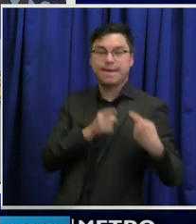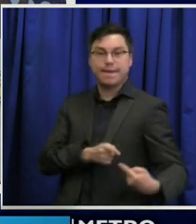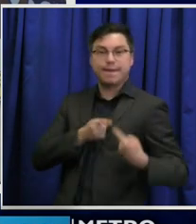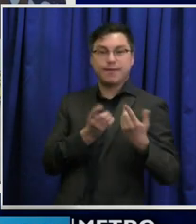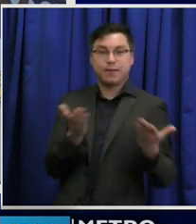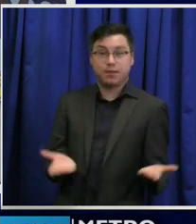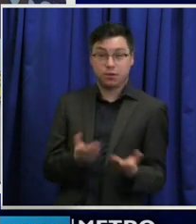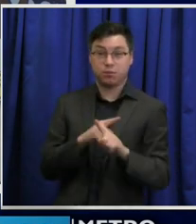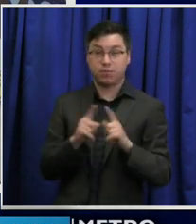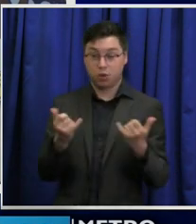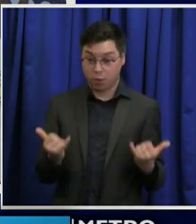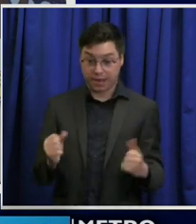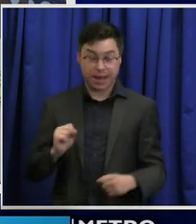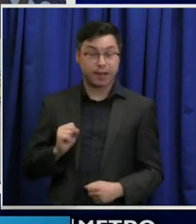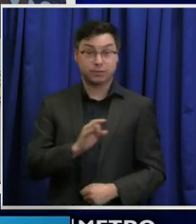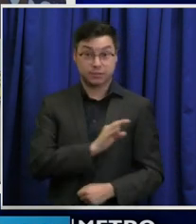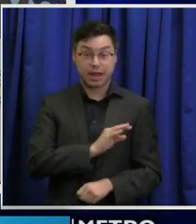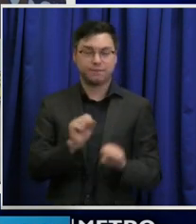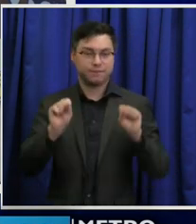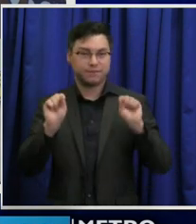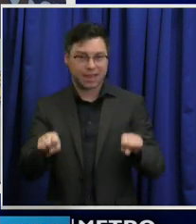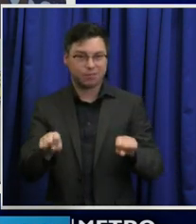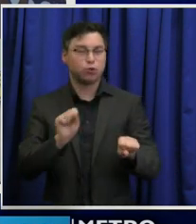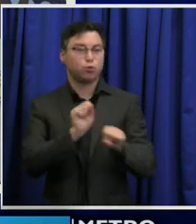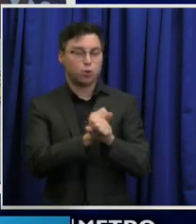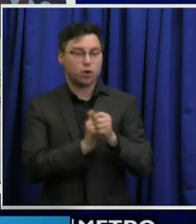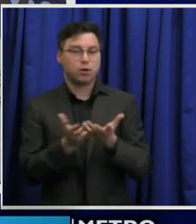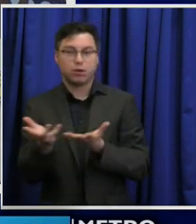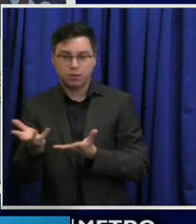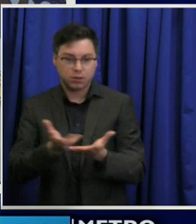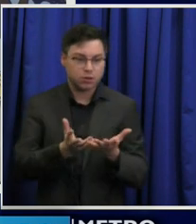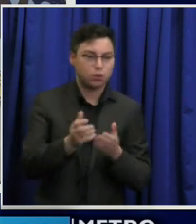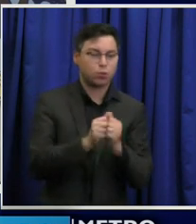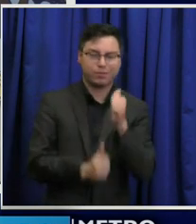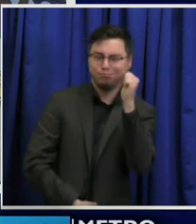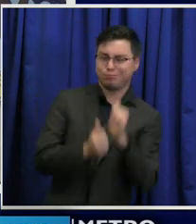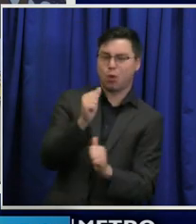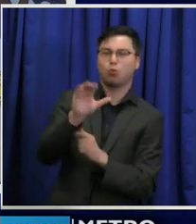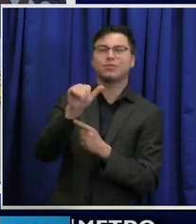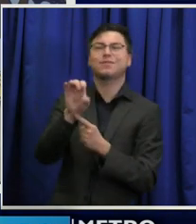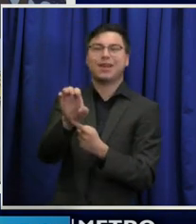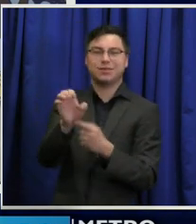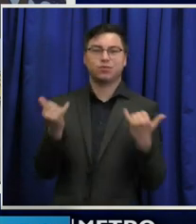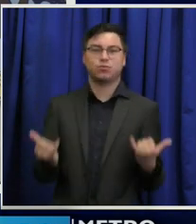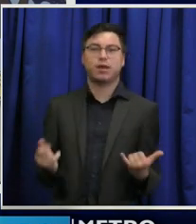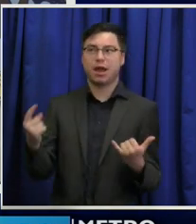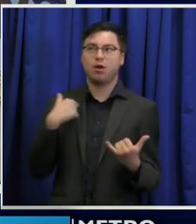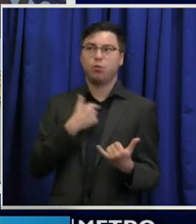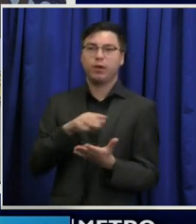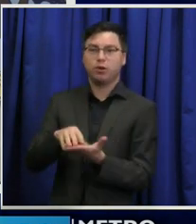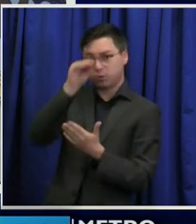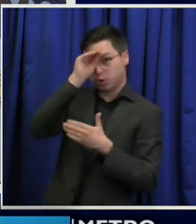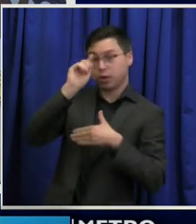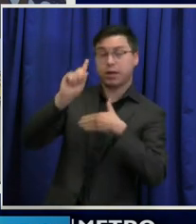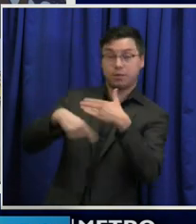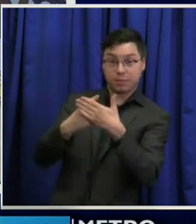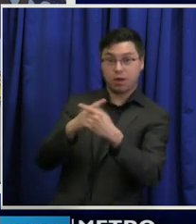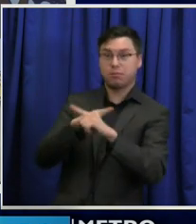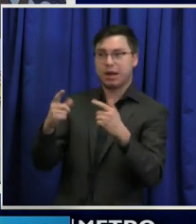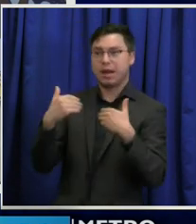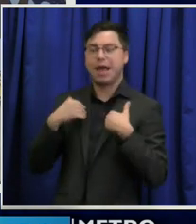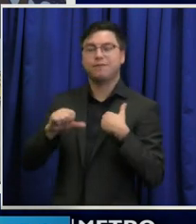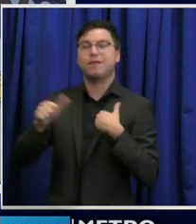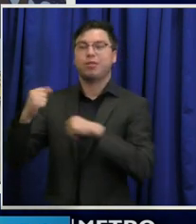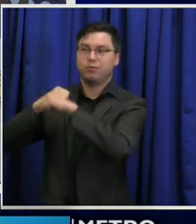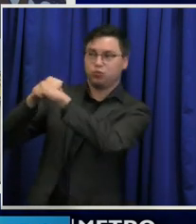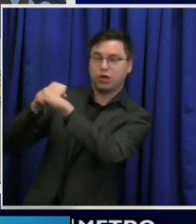are able to work with most of the cases right now that are coming in. But we do have these added layers